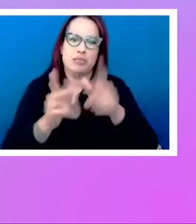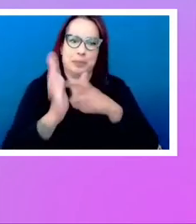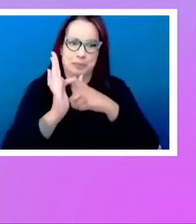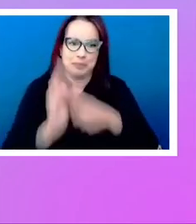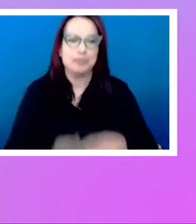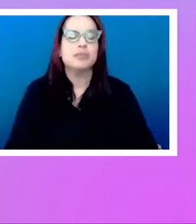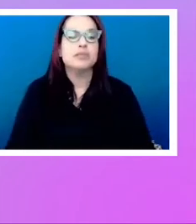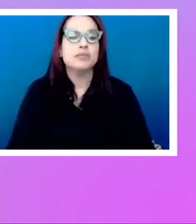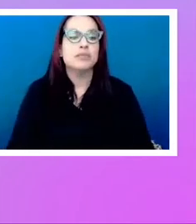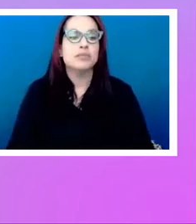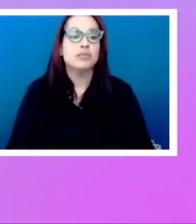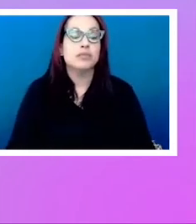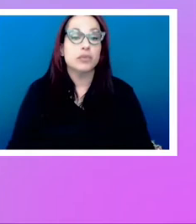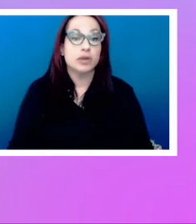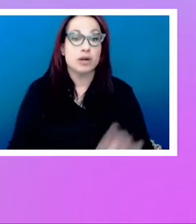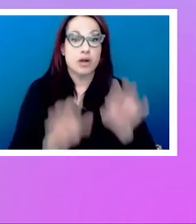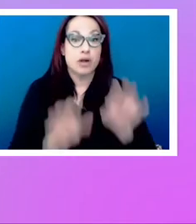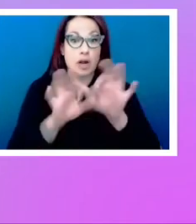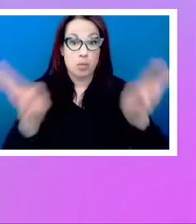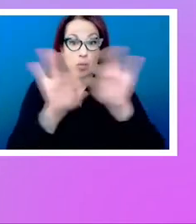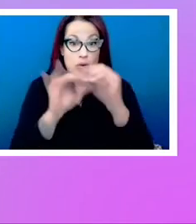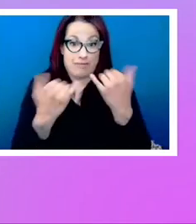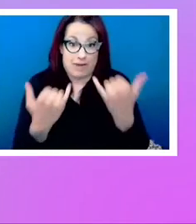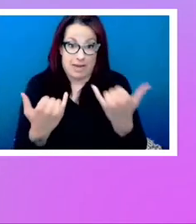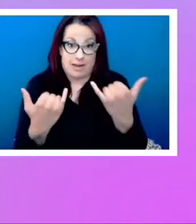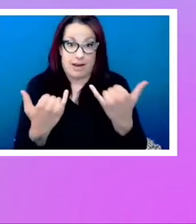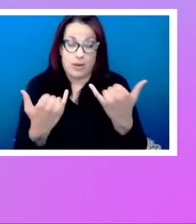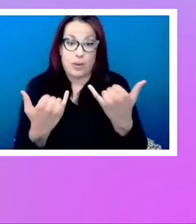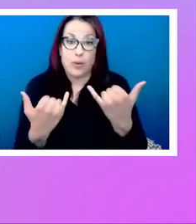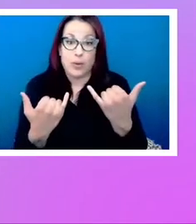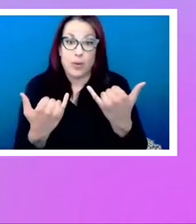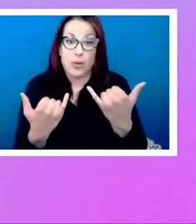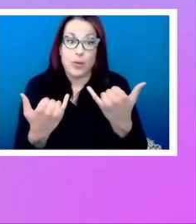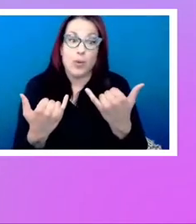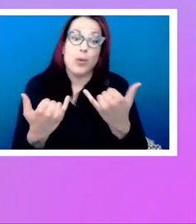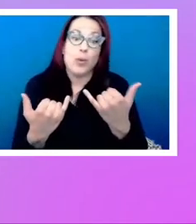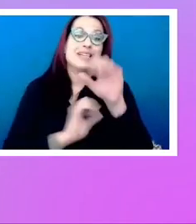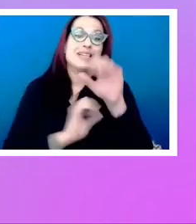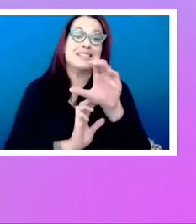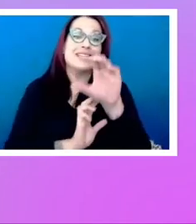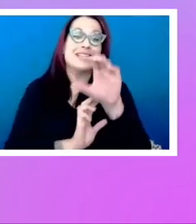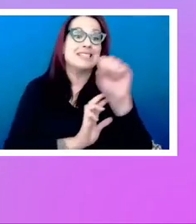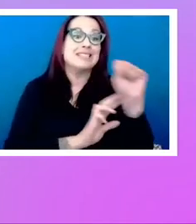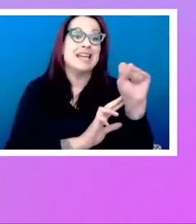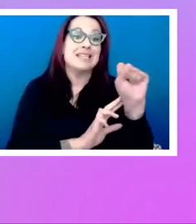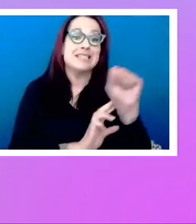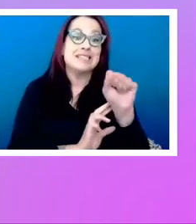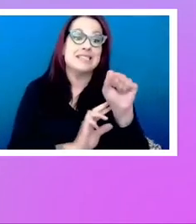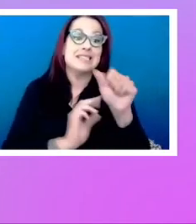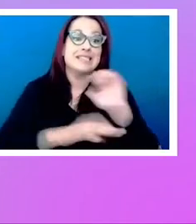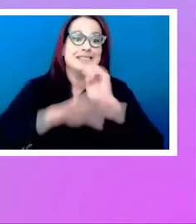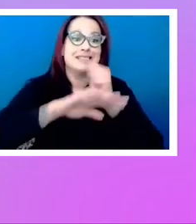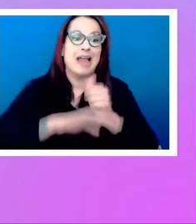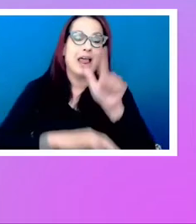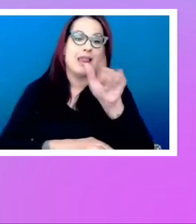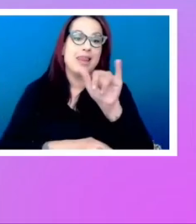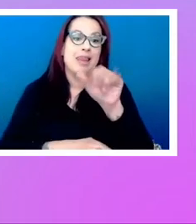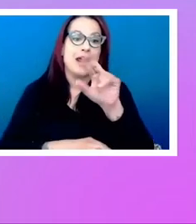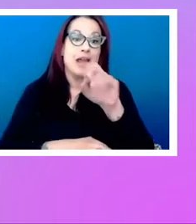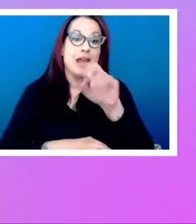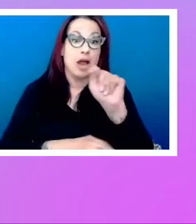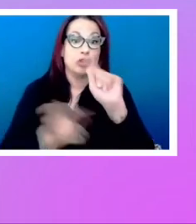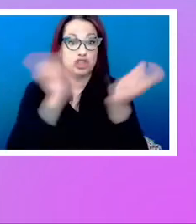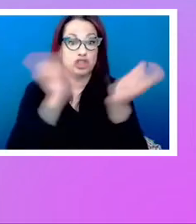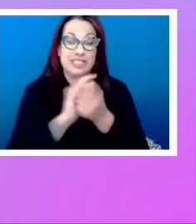And I think that's really important right now, because our CSS layout systems are changing. And they're changing very quickly.